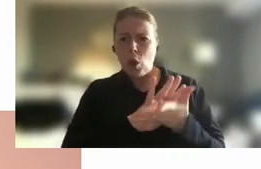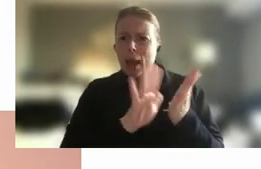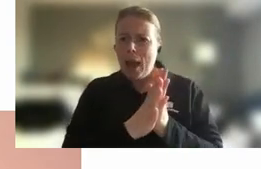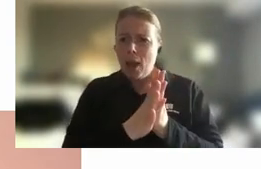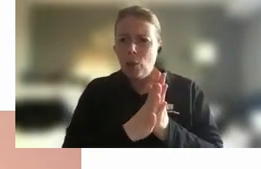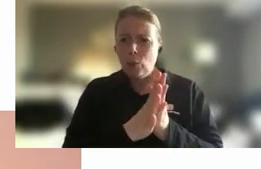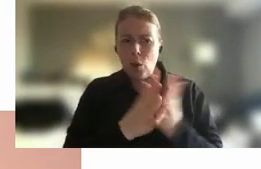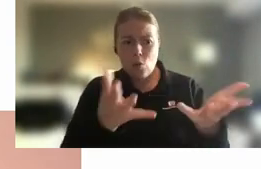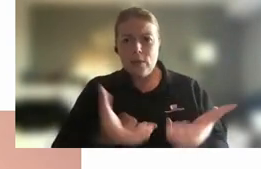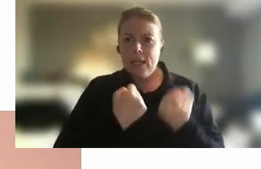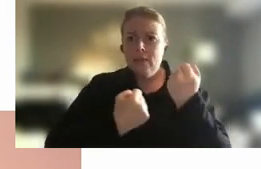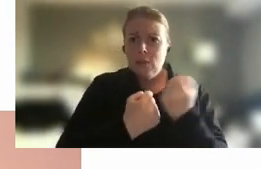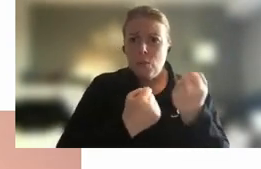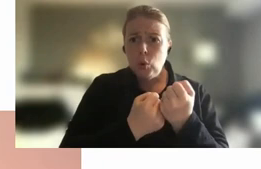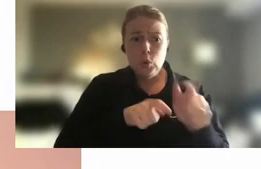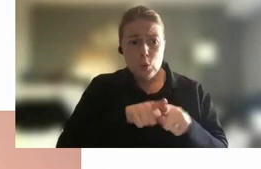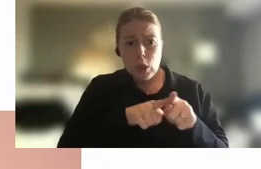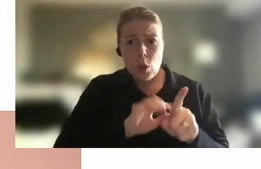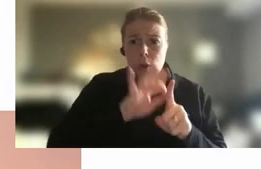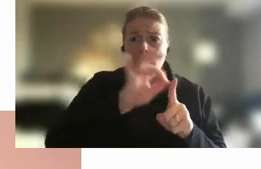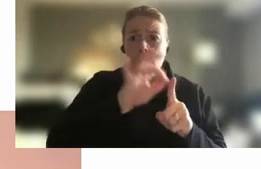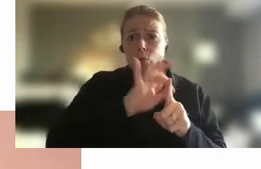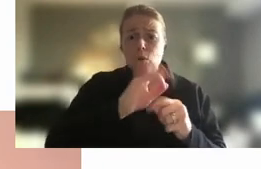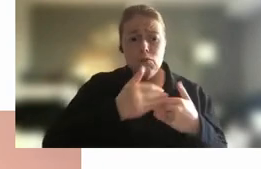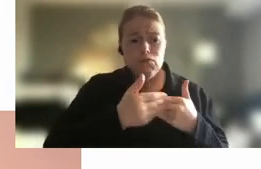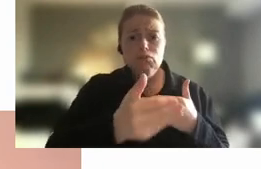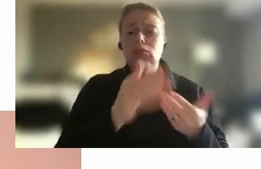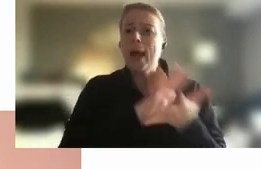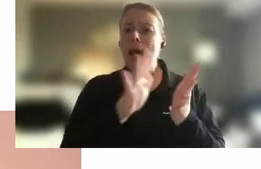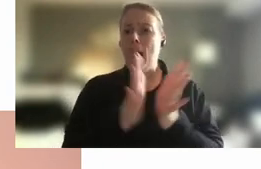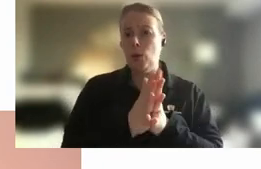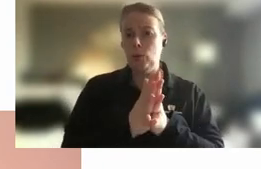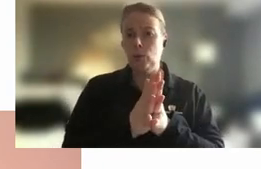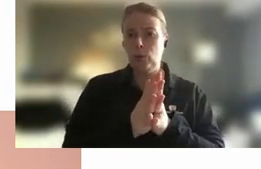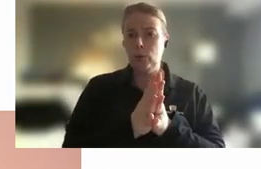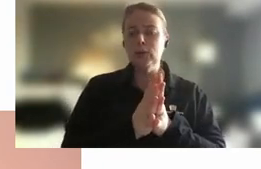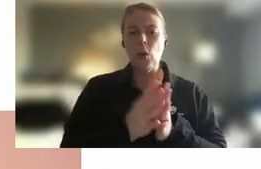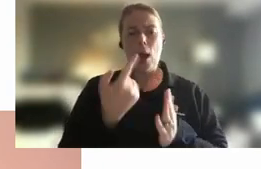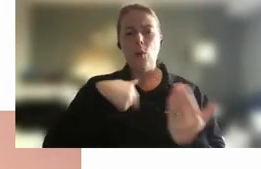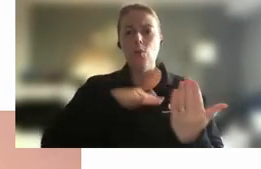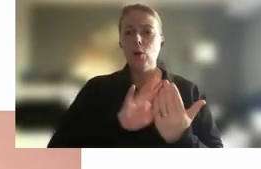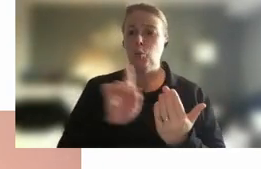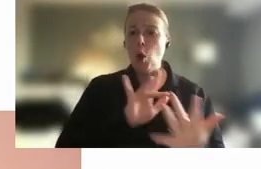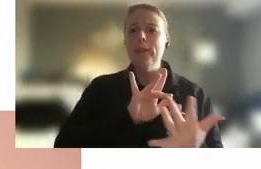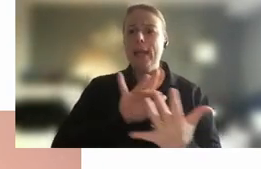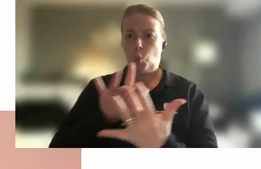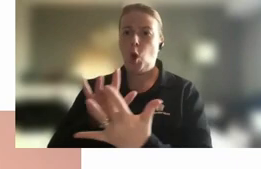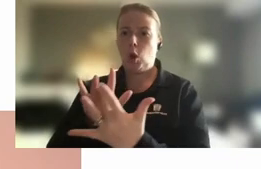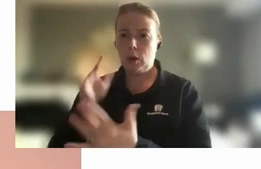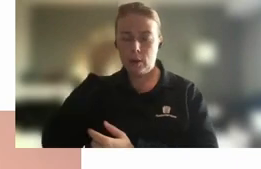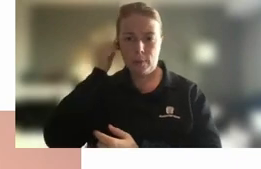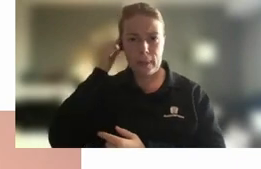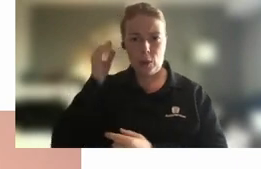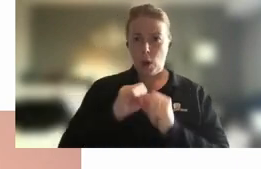and improve and do your job better over time we're taking very much a networked approach we're very conscious that there are there's